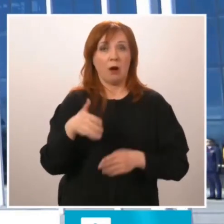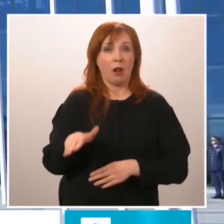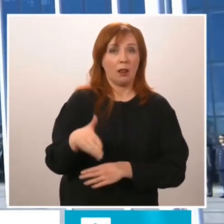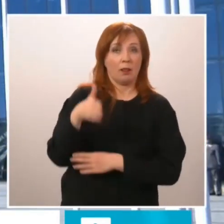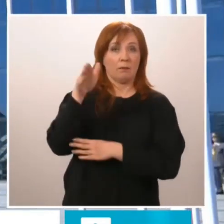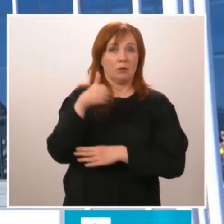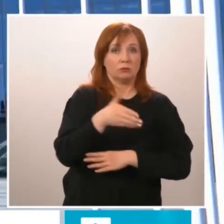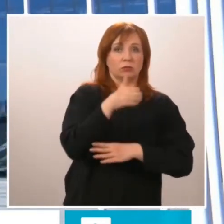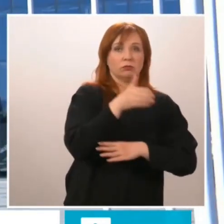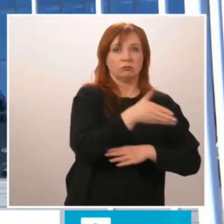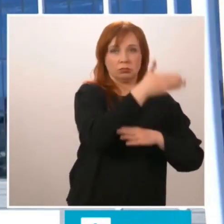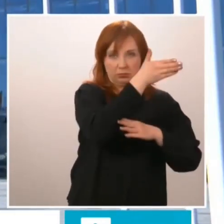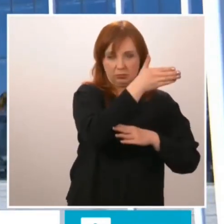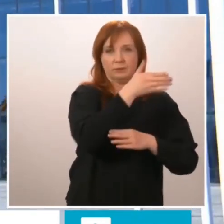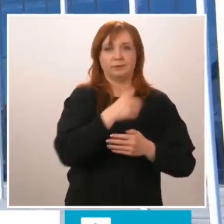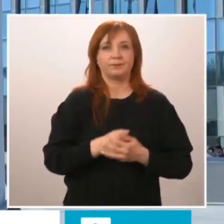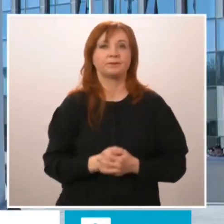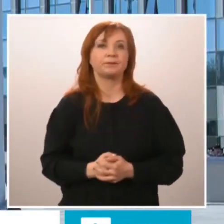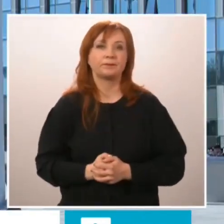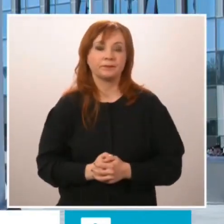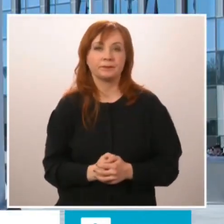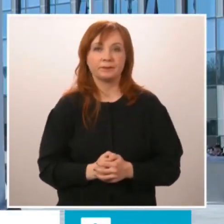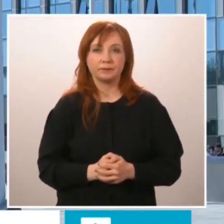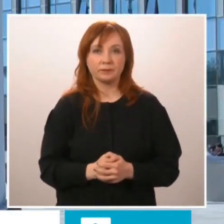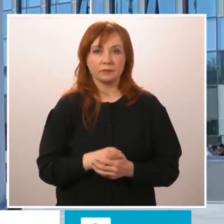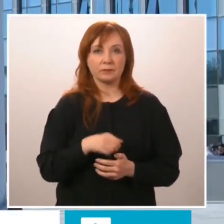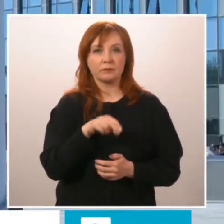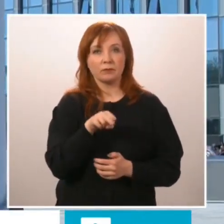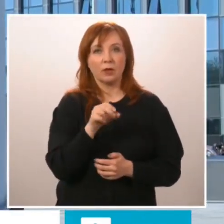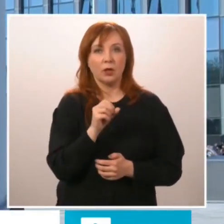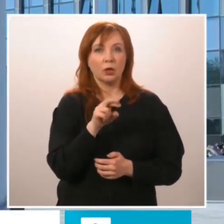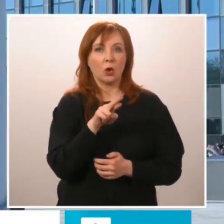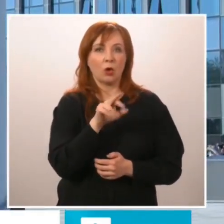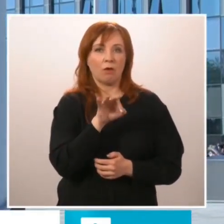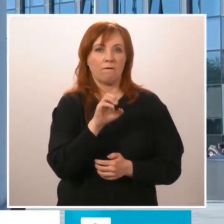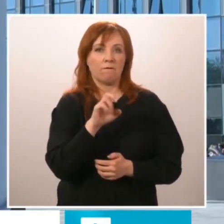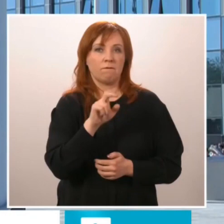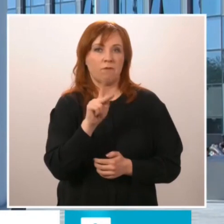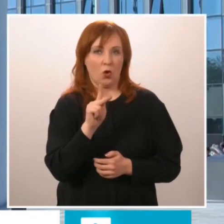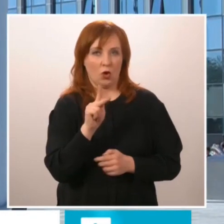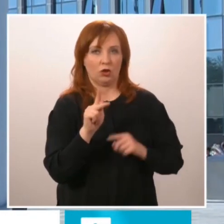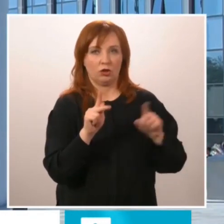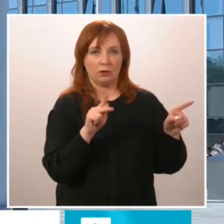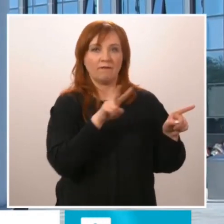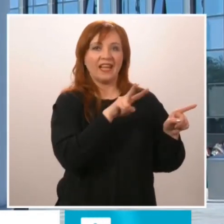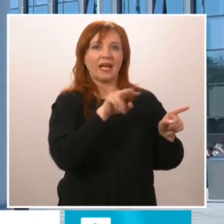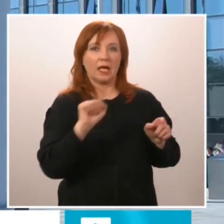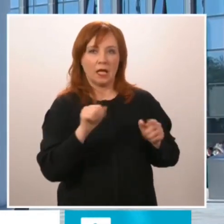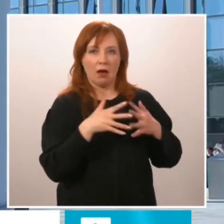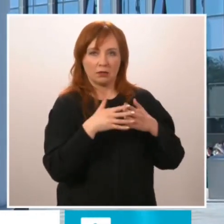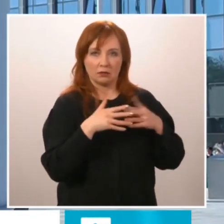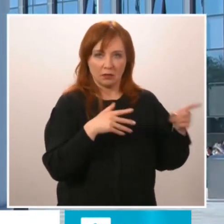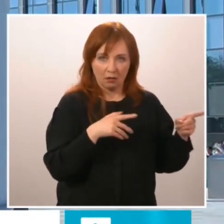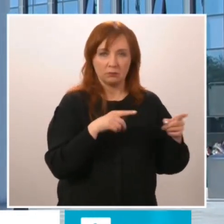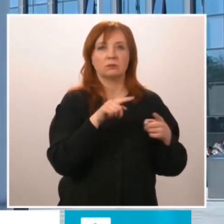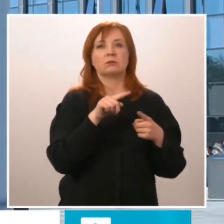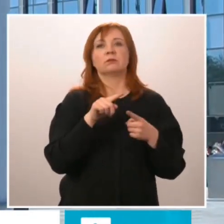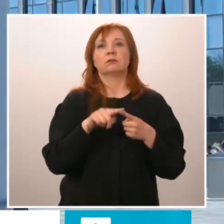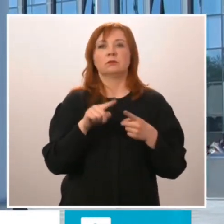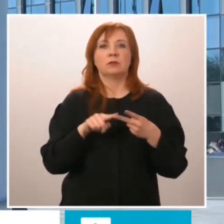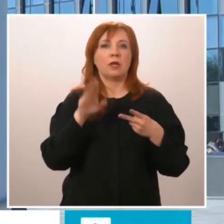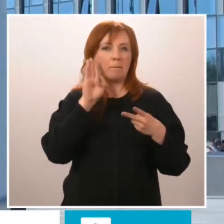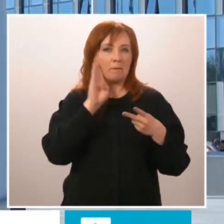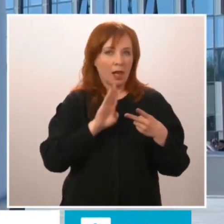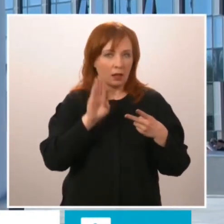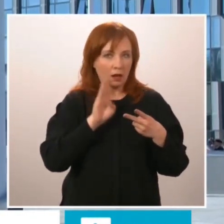colors will be raised simultaneously at NATO and NATO's strategic commands, the ACO in Mons, Belgium, and the